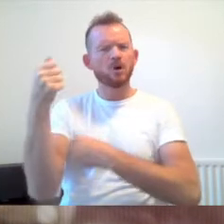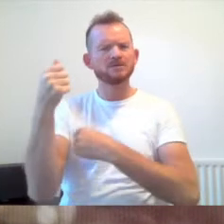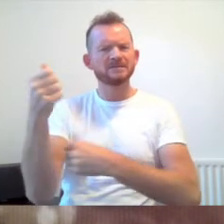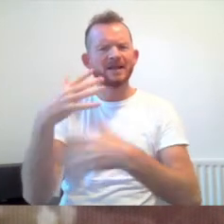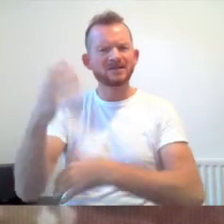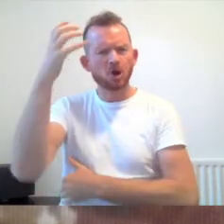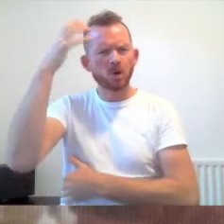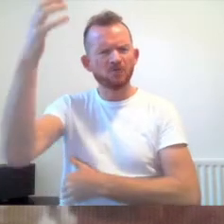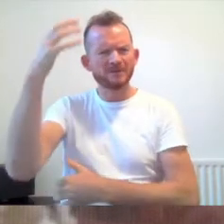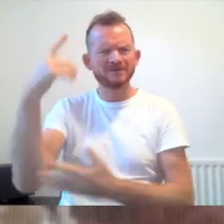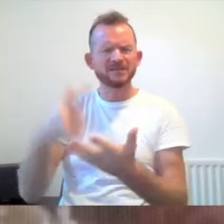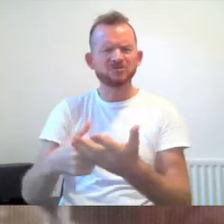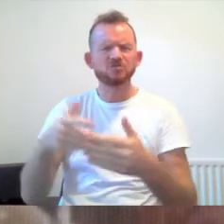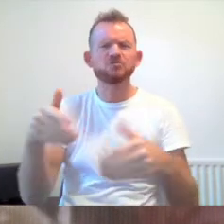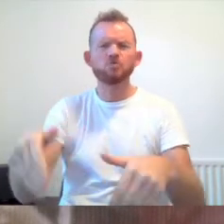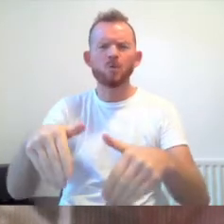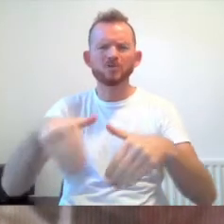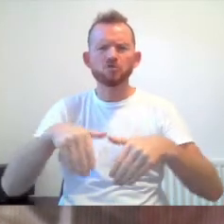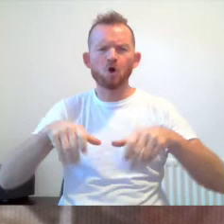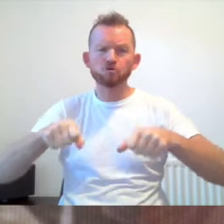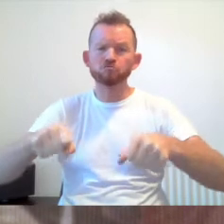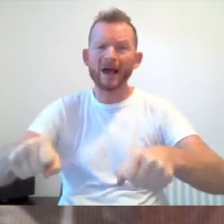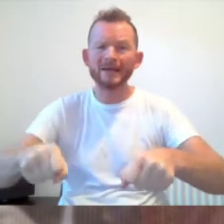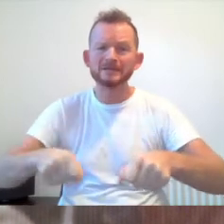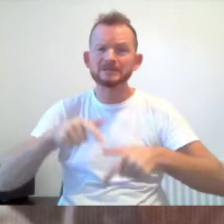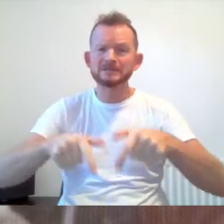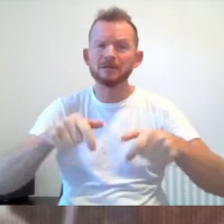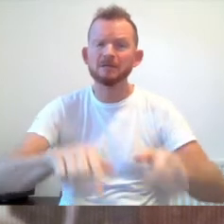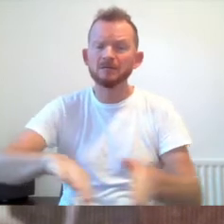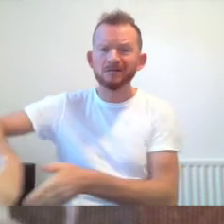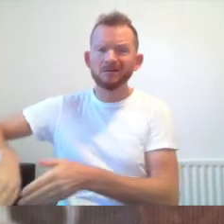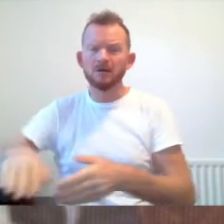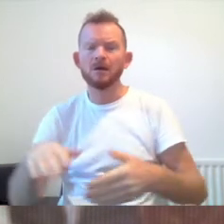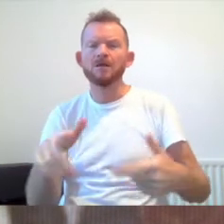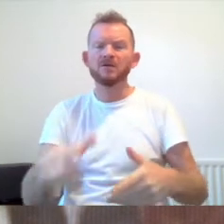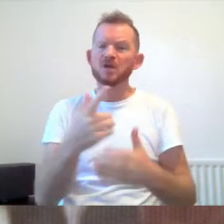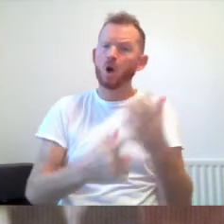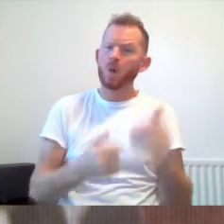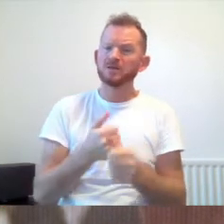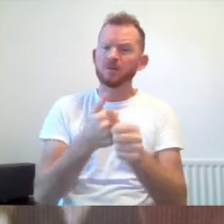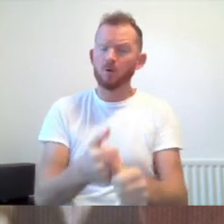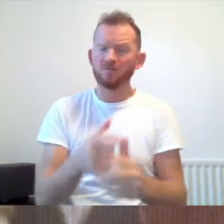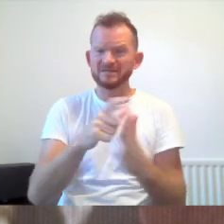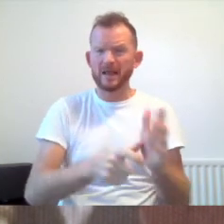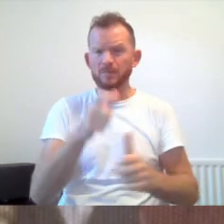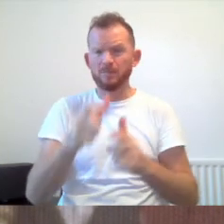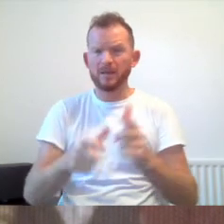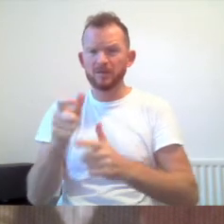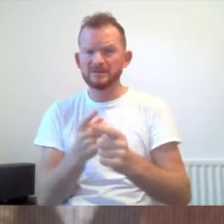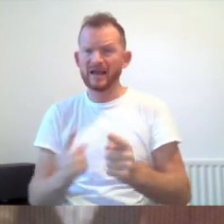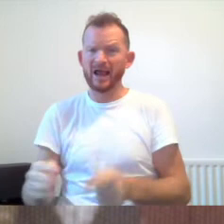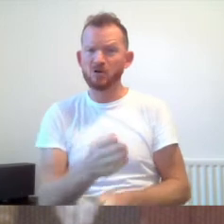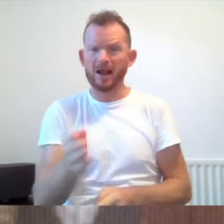decision to withdraw trikes. These were the only support for a disabled person to get around at that time.